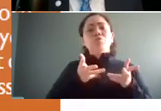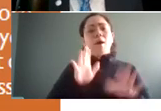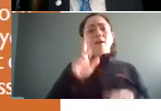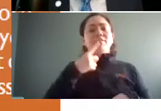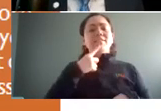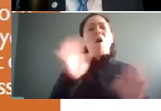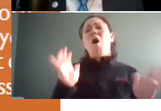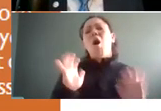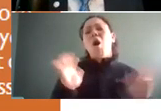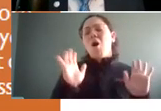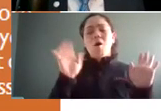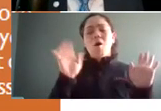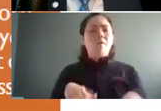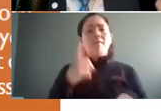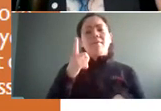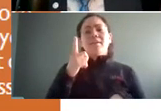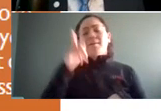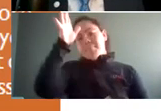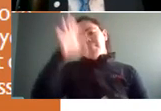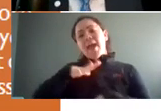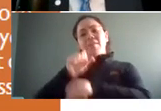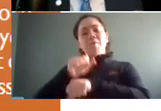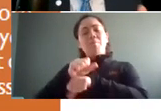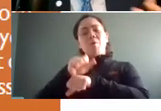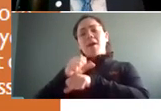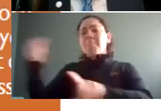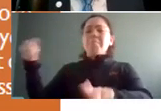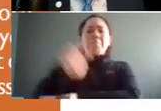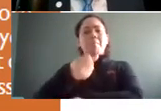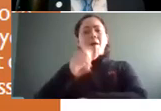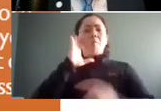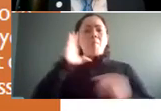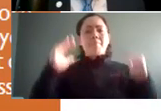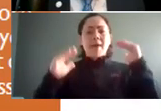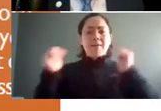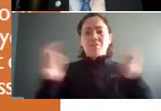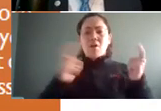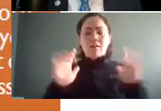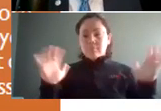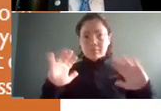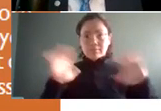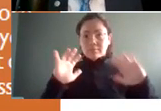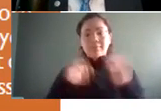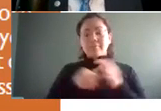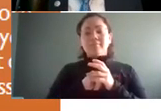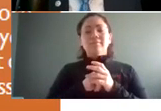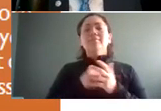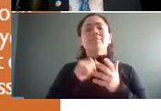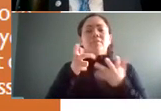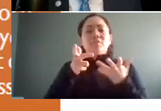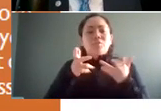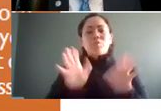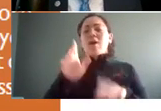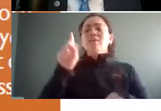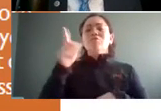you know what let's just grab a bunch of male employees and throw them in and that'll balance everything out okay you do not want to do that you want to make